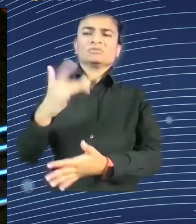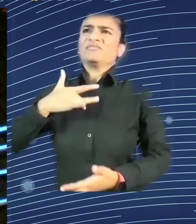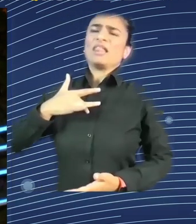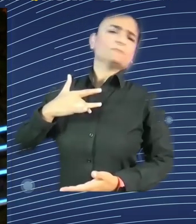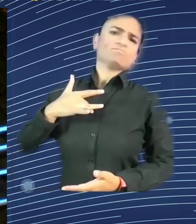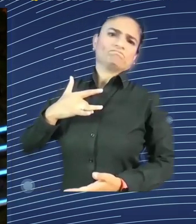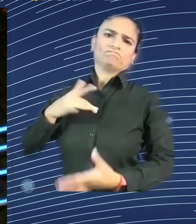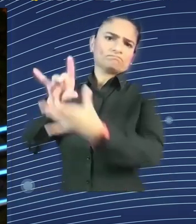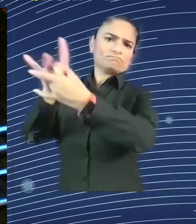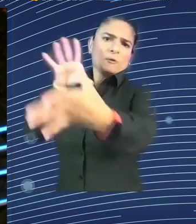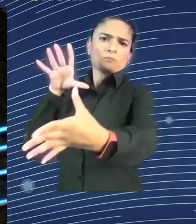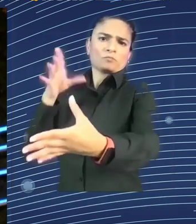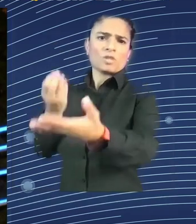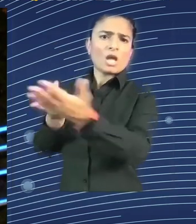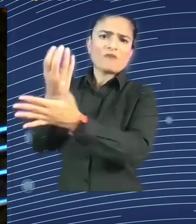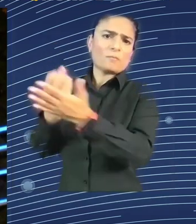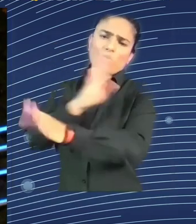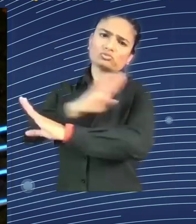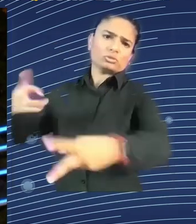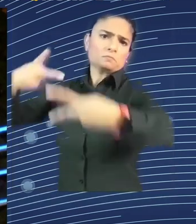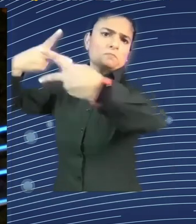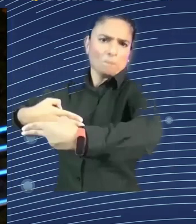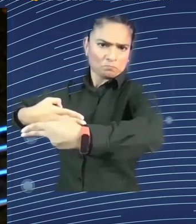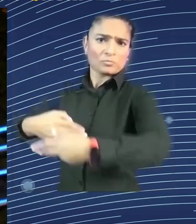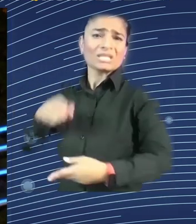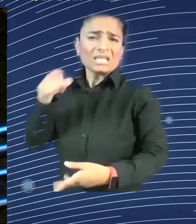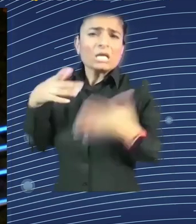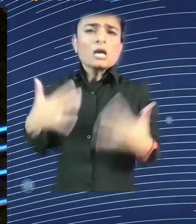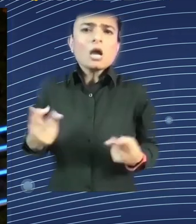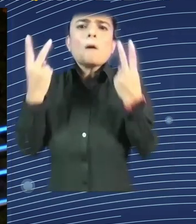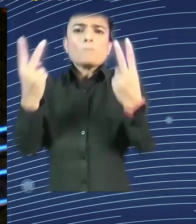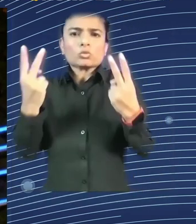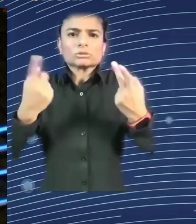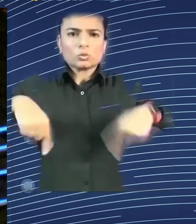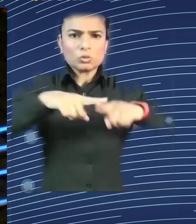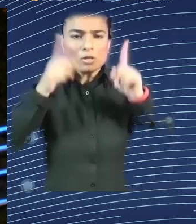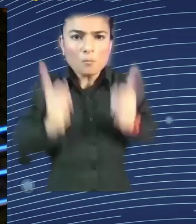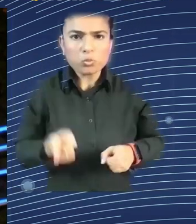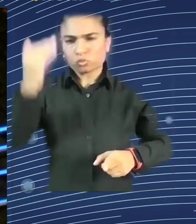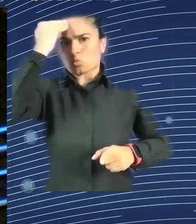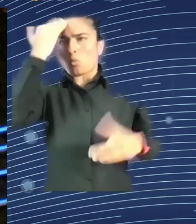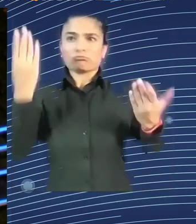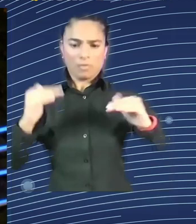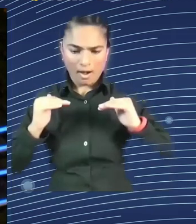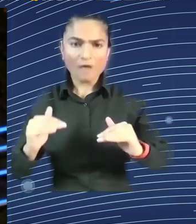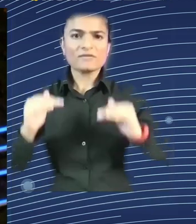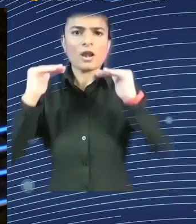of the right to disconnect should be applied in all member states. Now, for reasons,